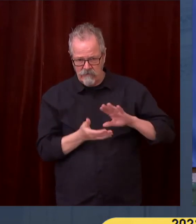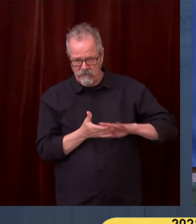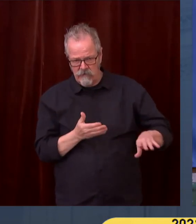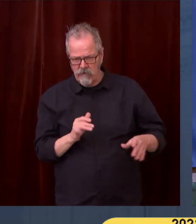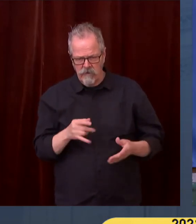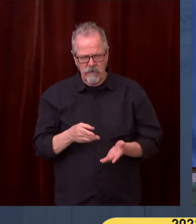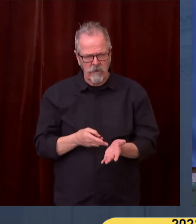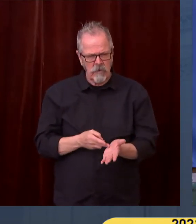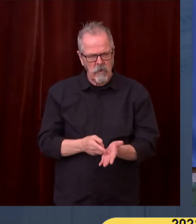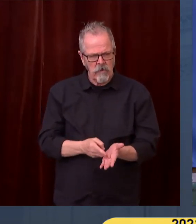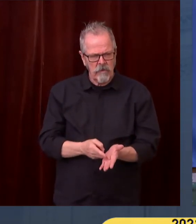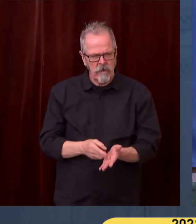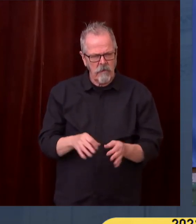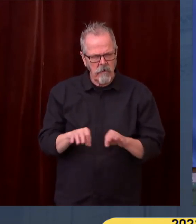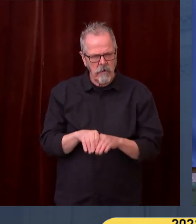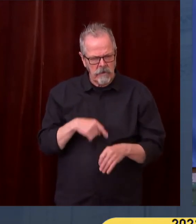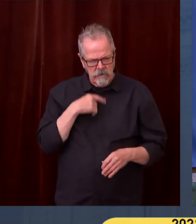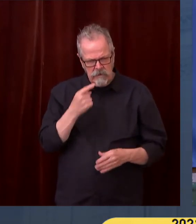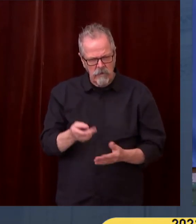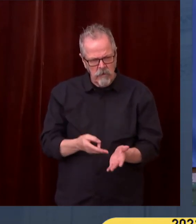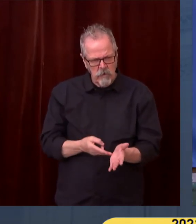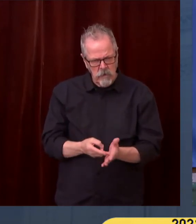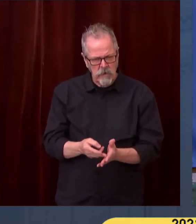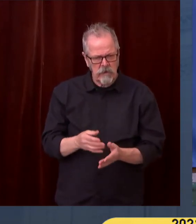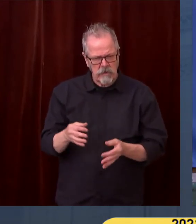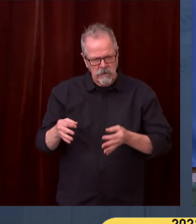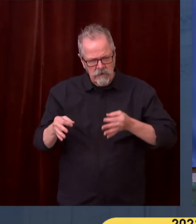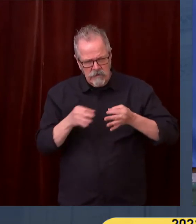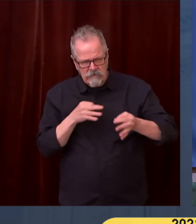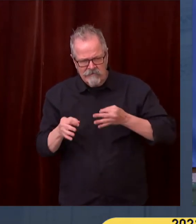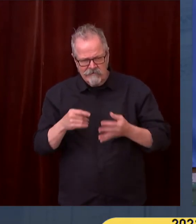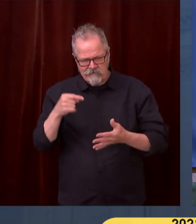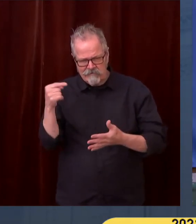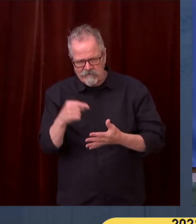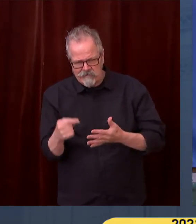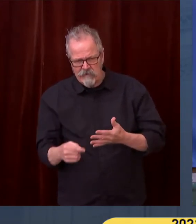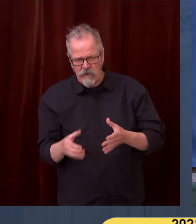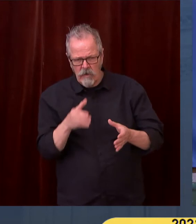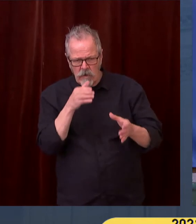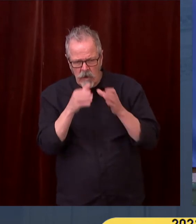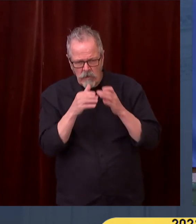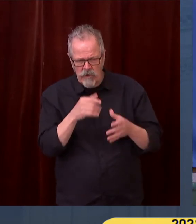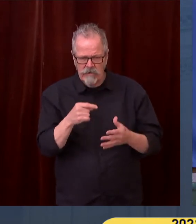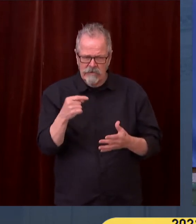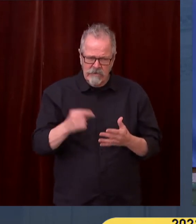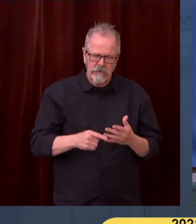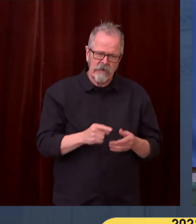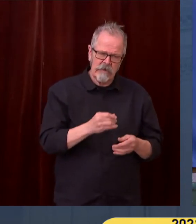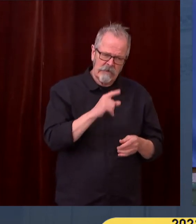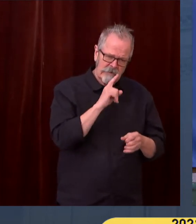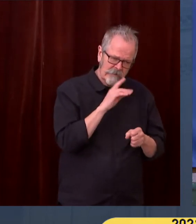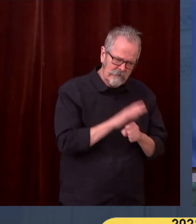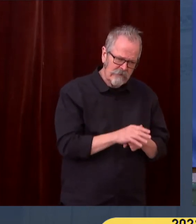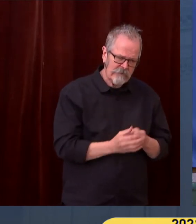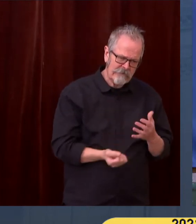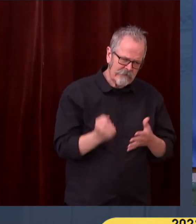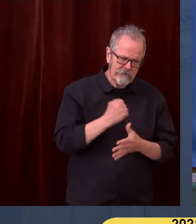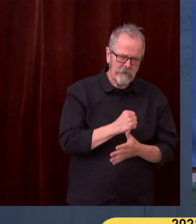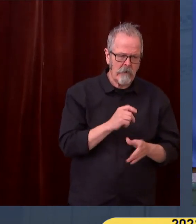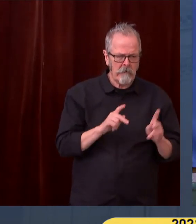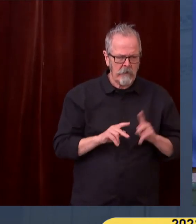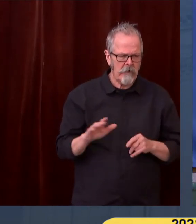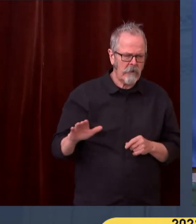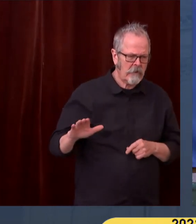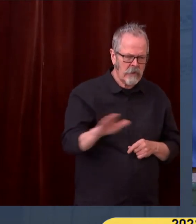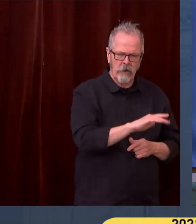And those two things, we've been steadfast, and that's why we've had significant success in the state of Washington. I